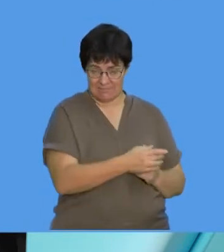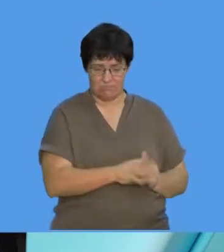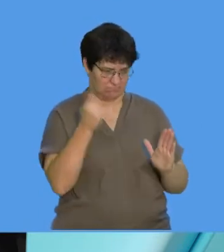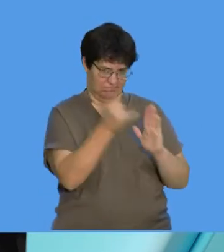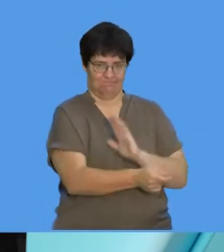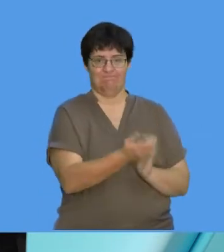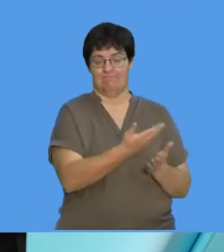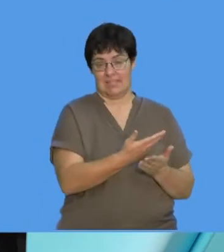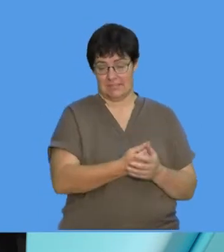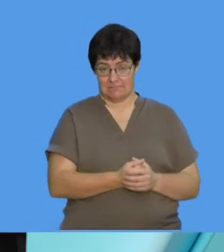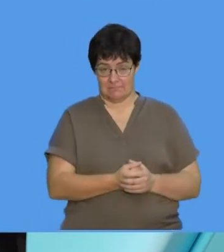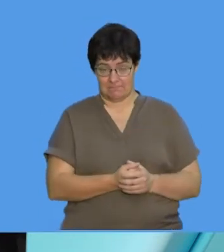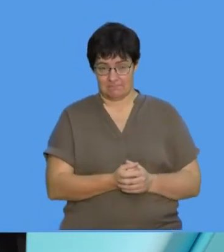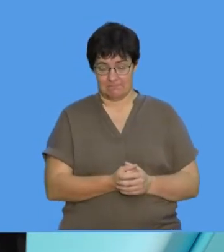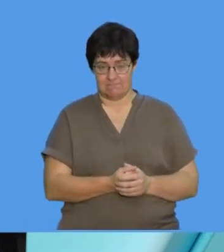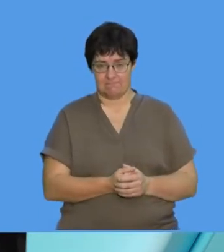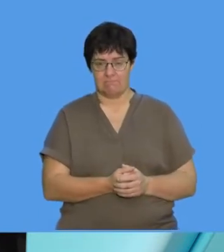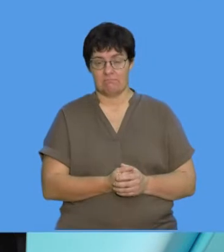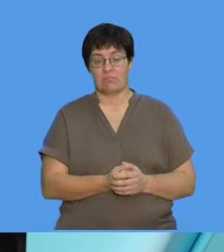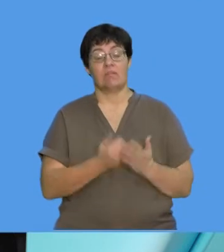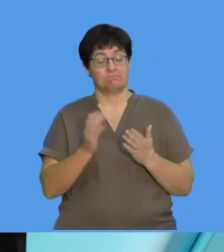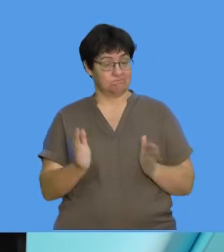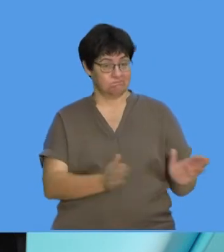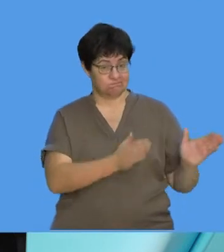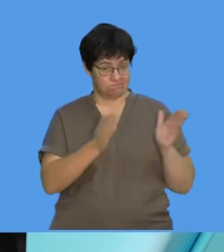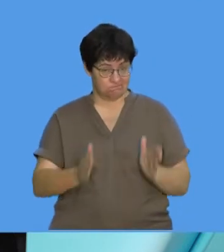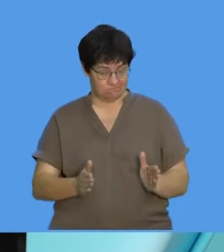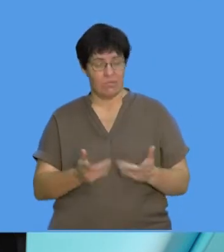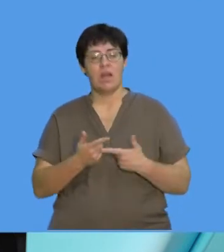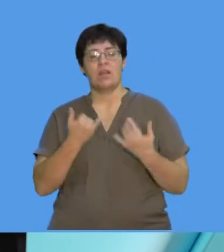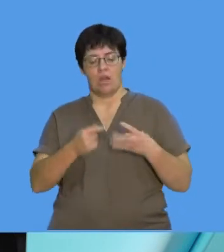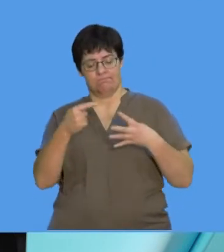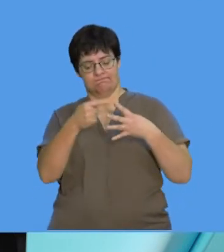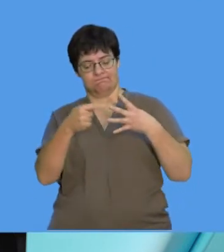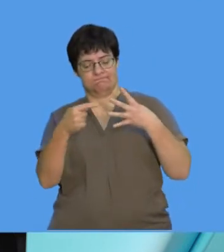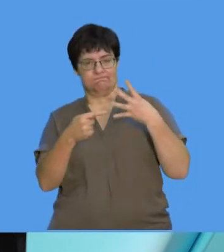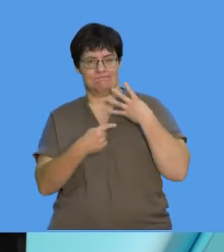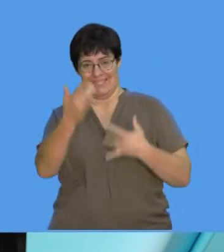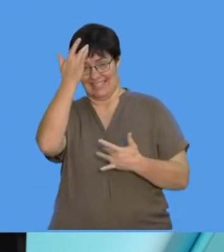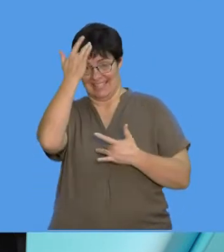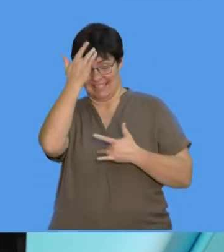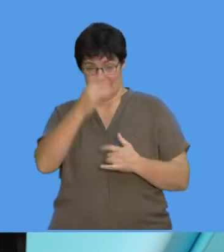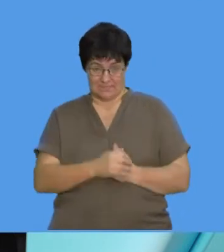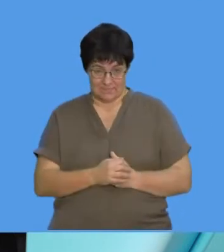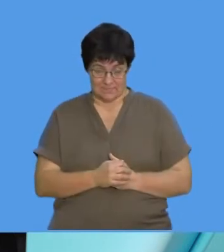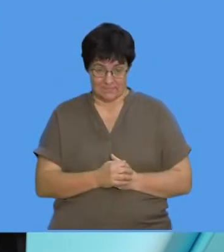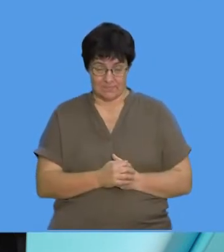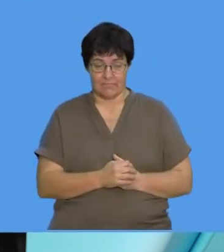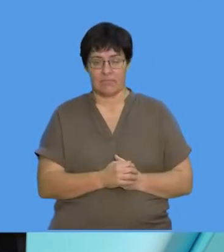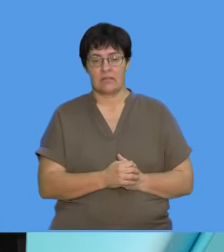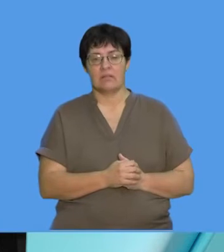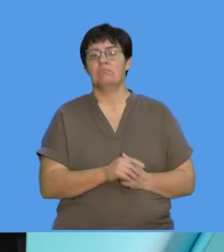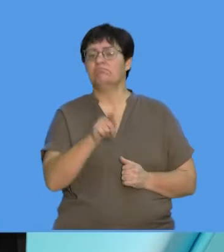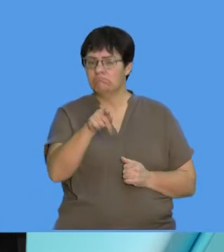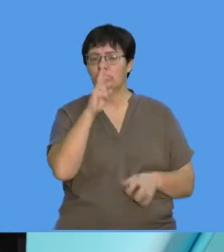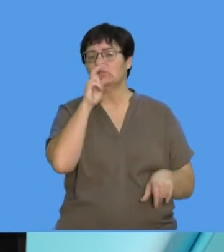very important. What I'm going to run through now is I'm going to look through four different diseases. And as I say to you, you